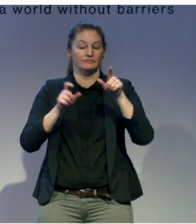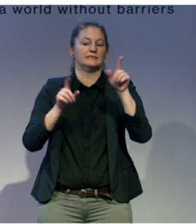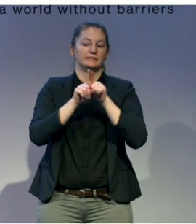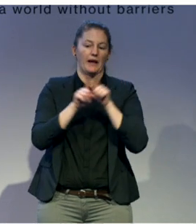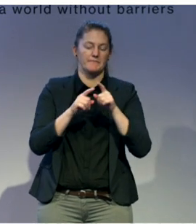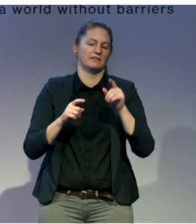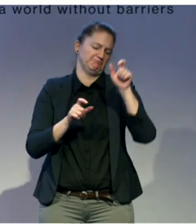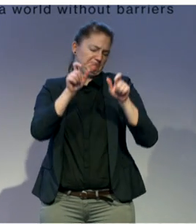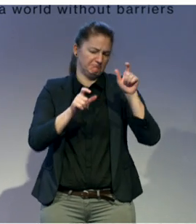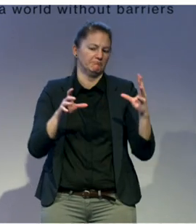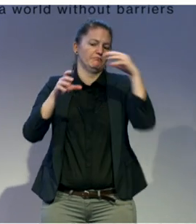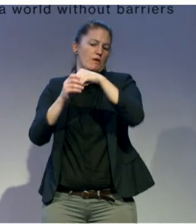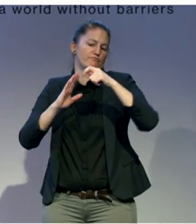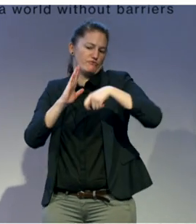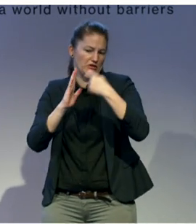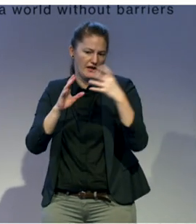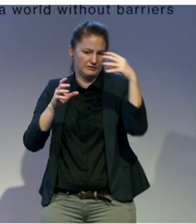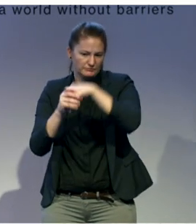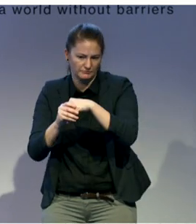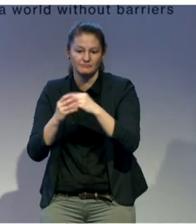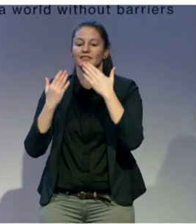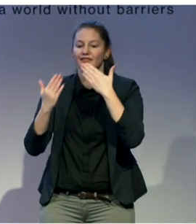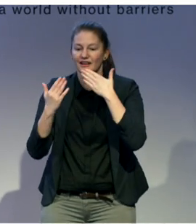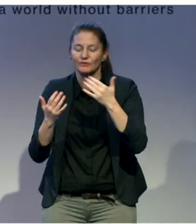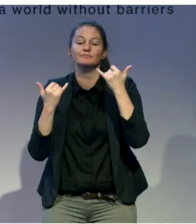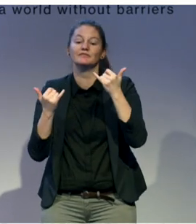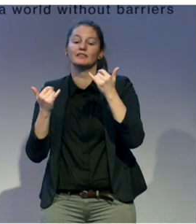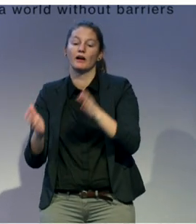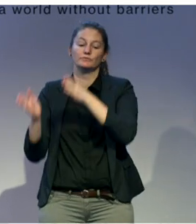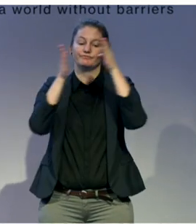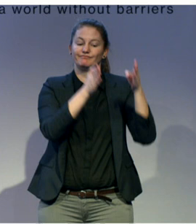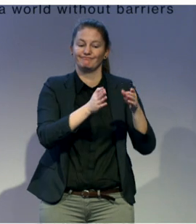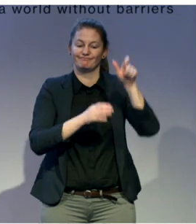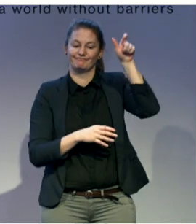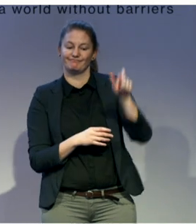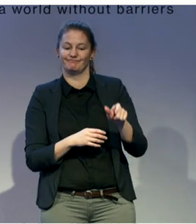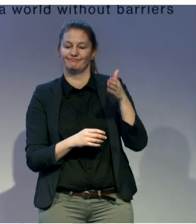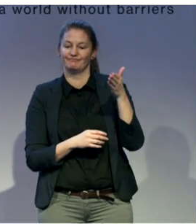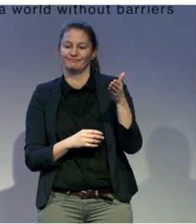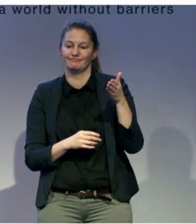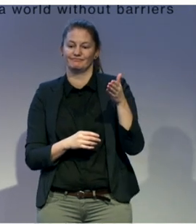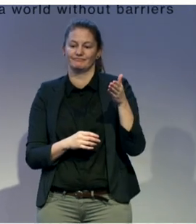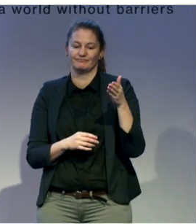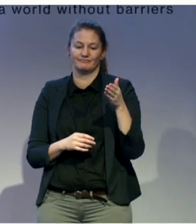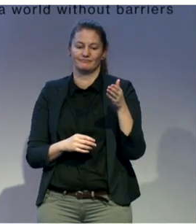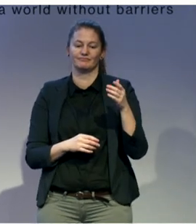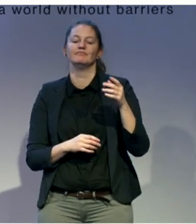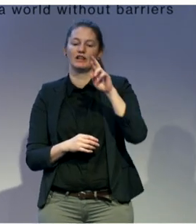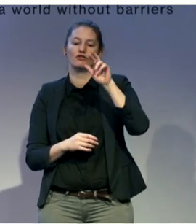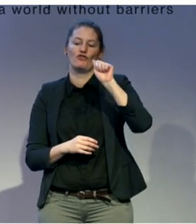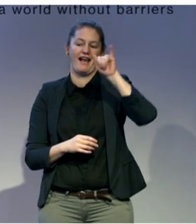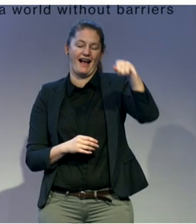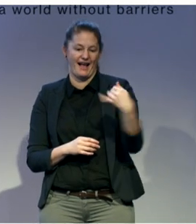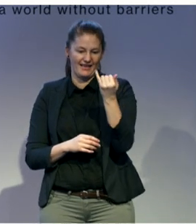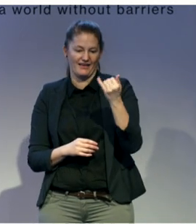Thank you. want to pass it on to Brenda? You ready? Yeah. Okay. You're on.